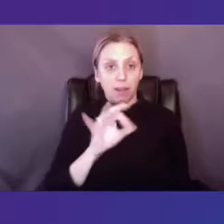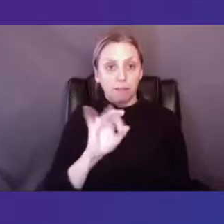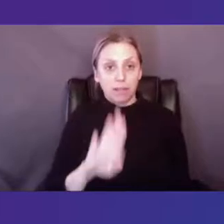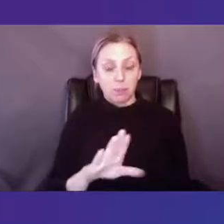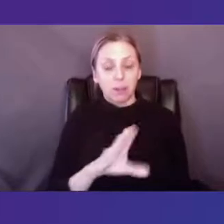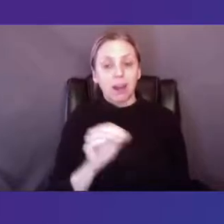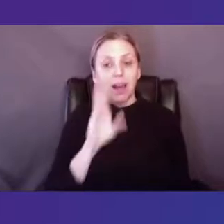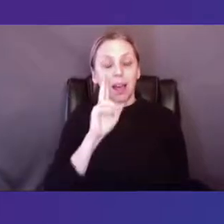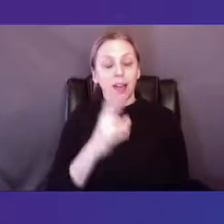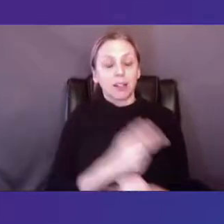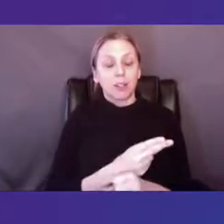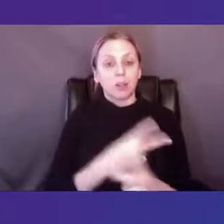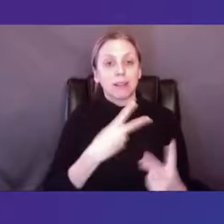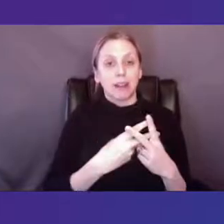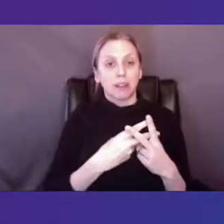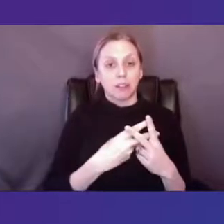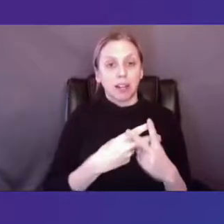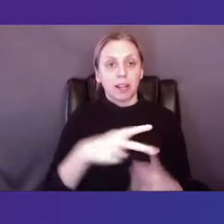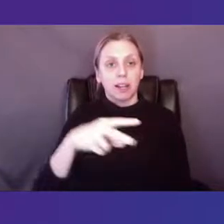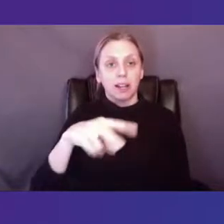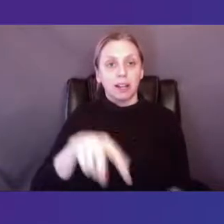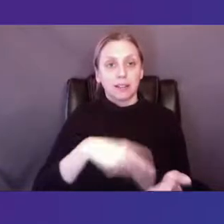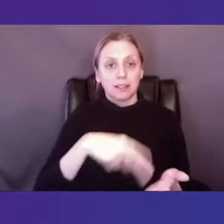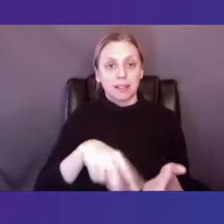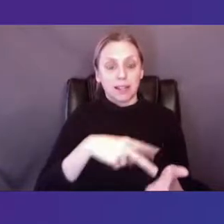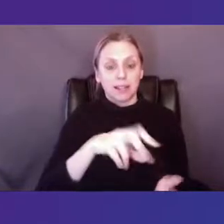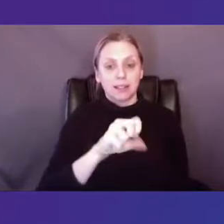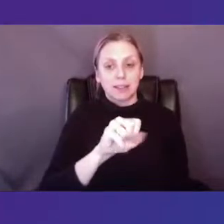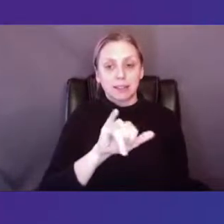and use the hashtag DanceSimp.